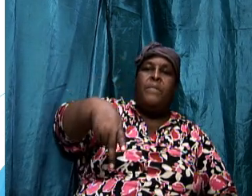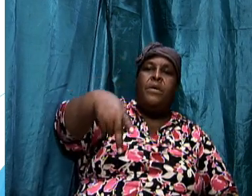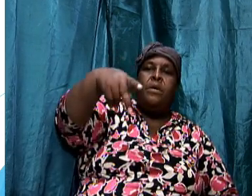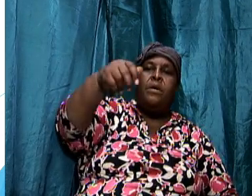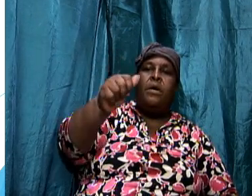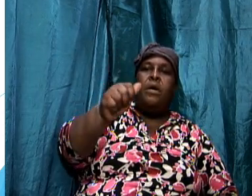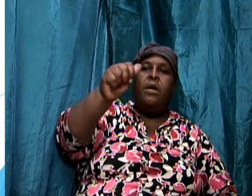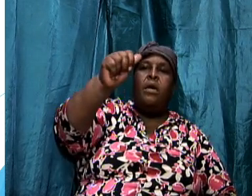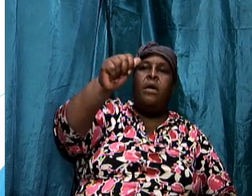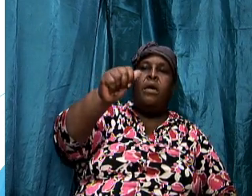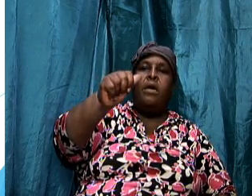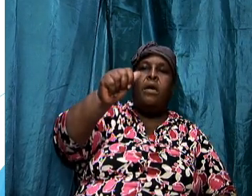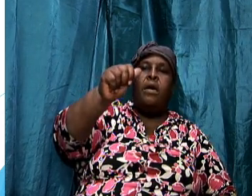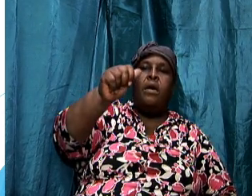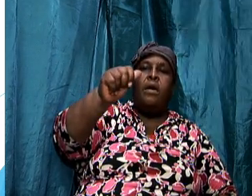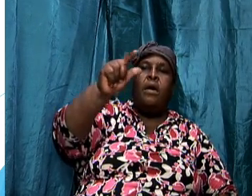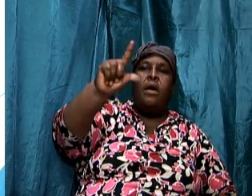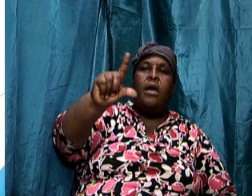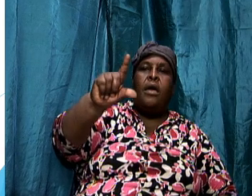and